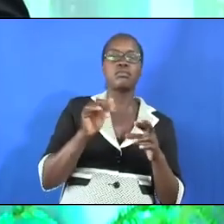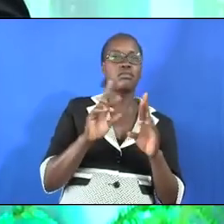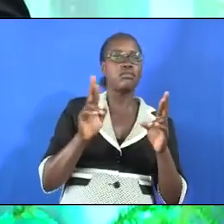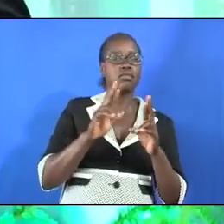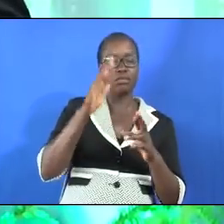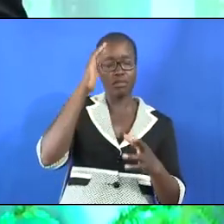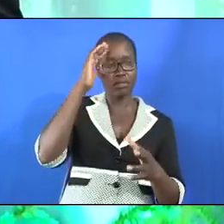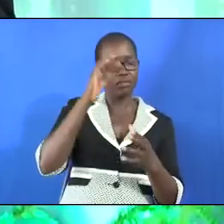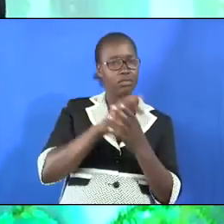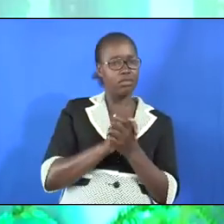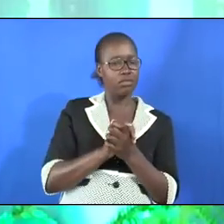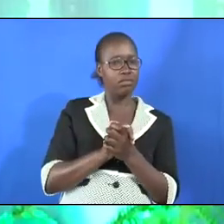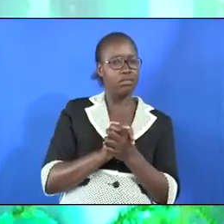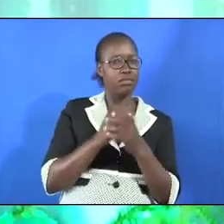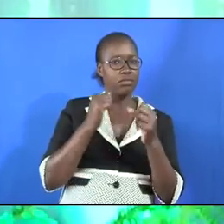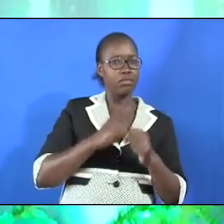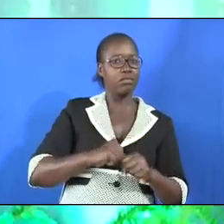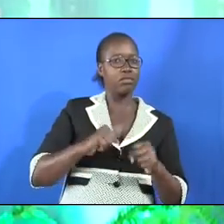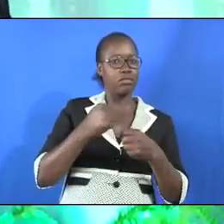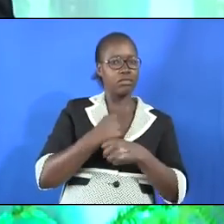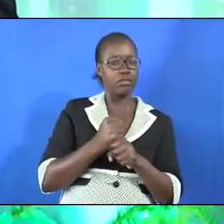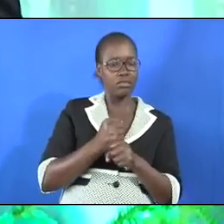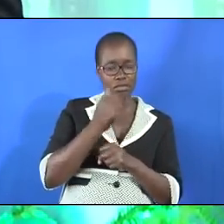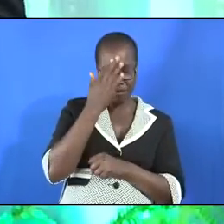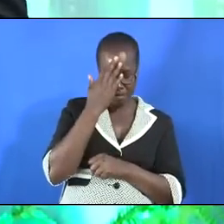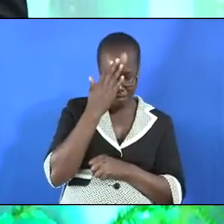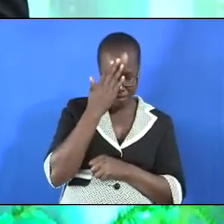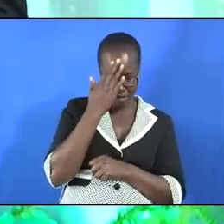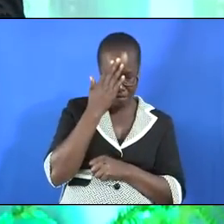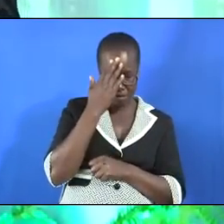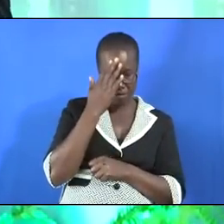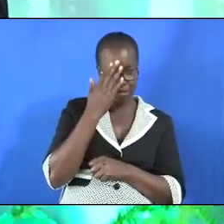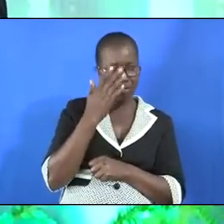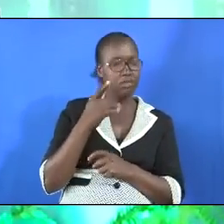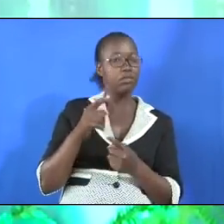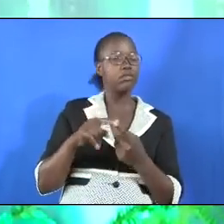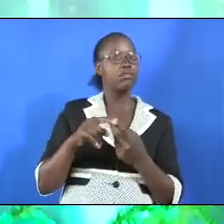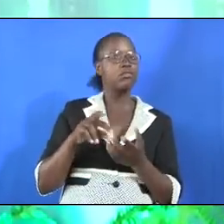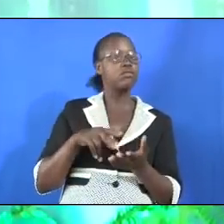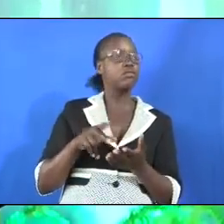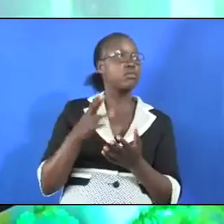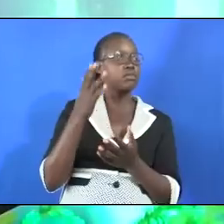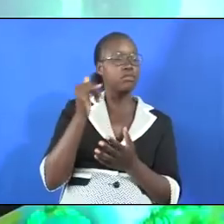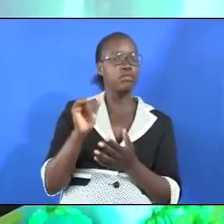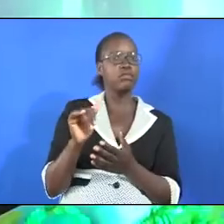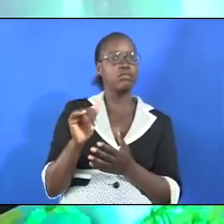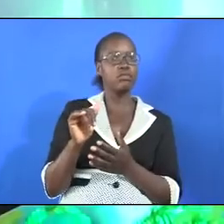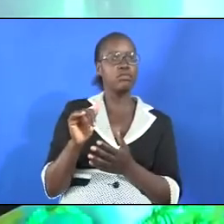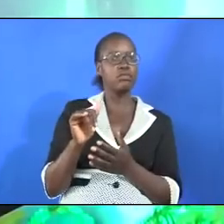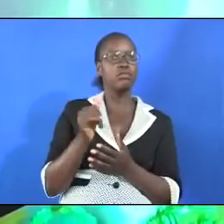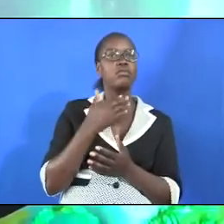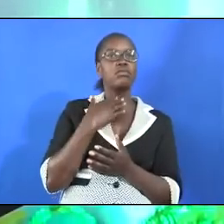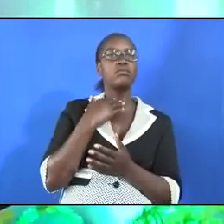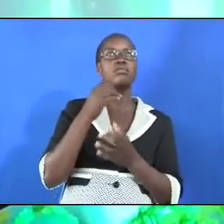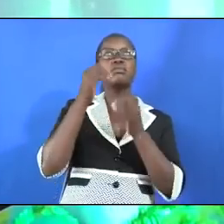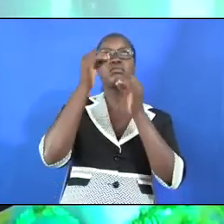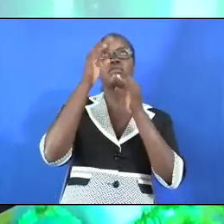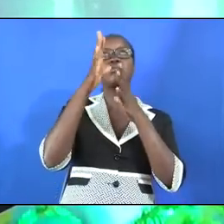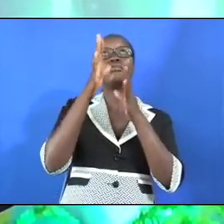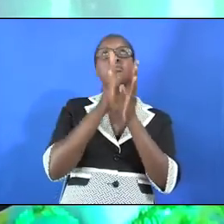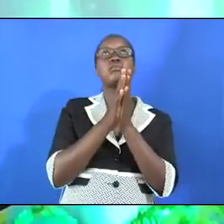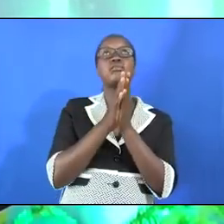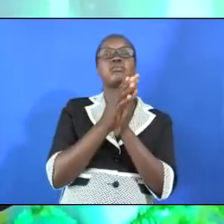believe who are able to be humble and to accept to walk by the demands of God